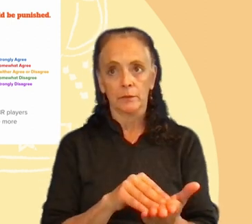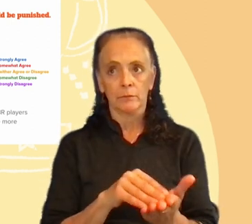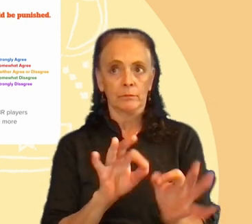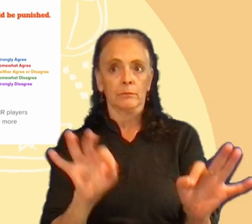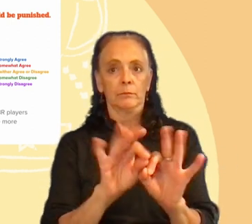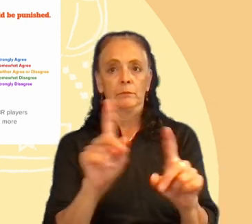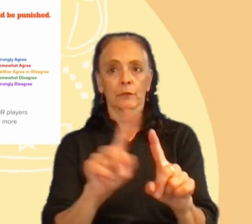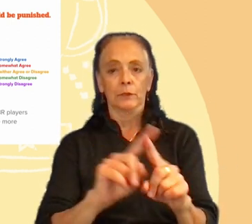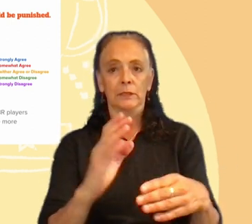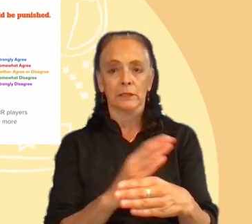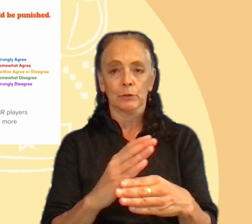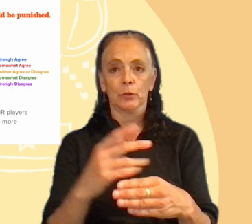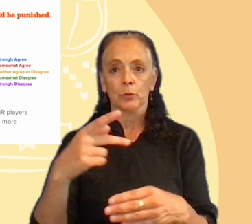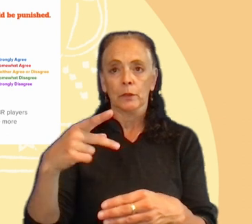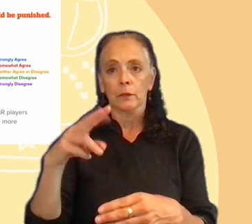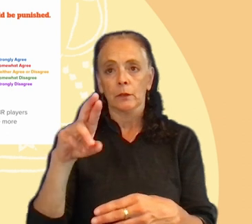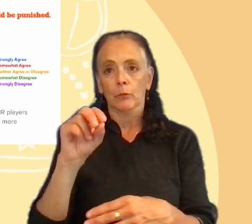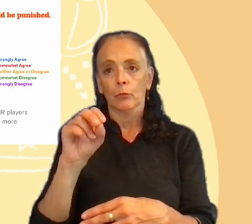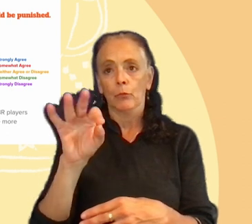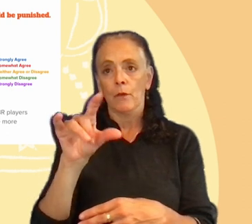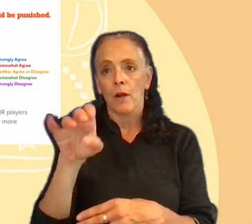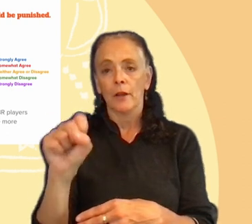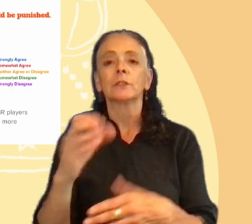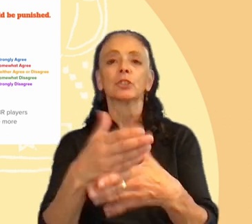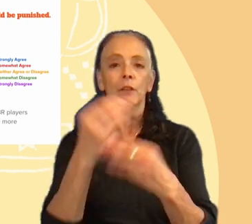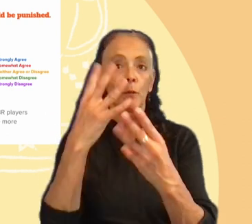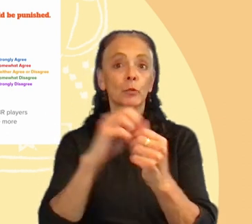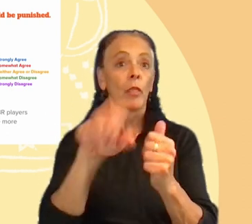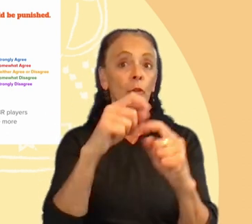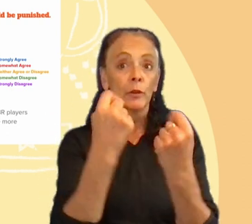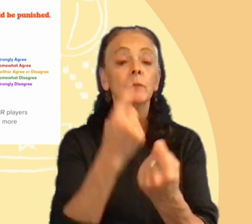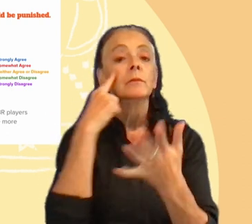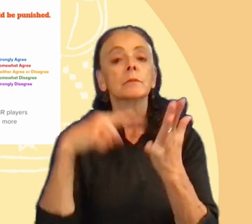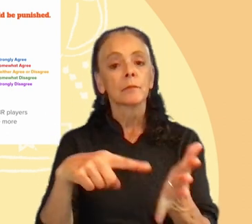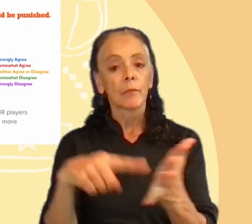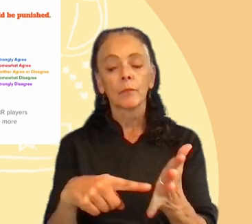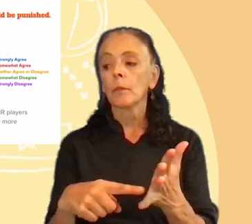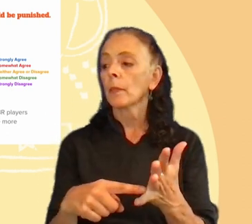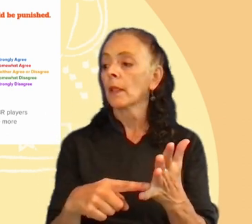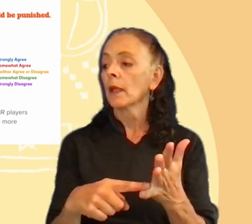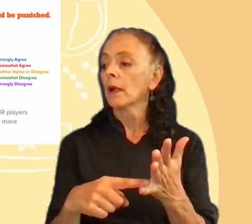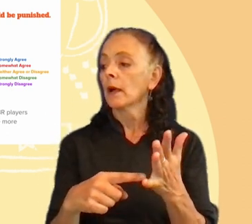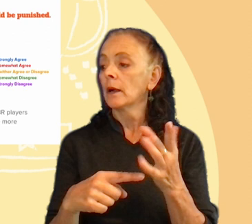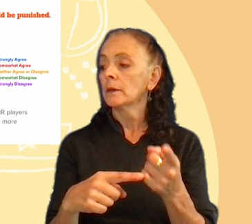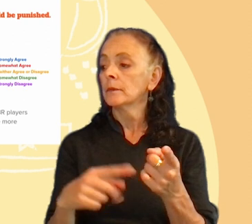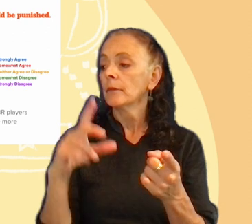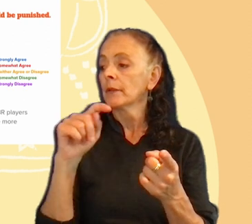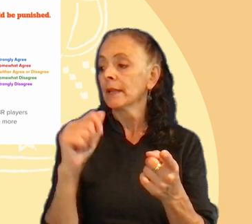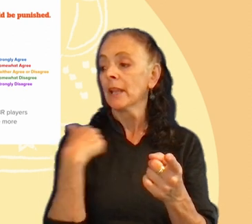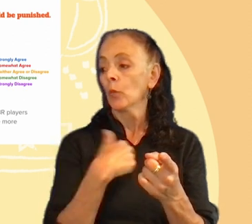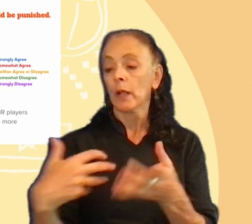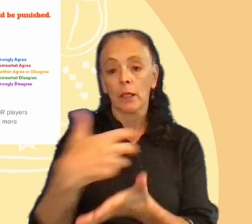these profiles and shared information with other teams. For example, the data that we